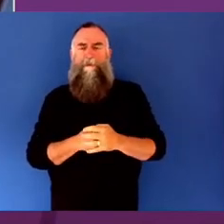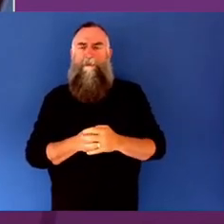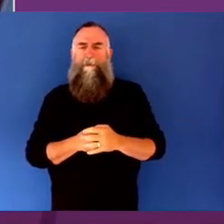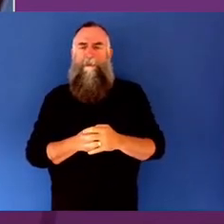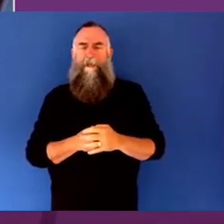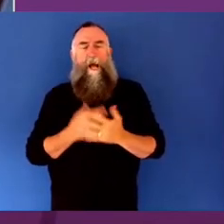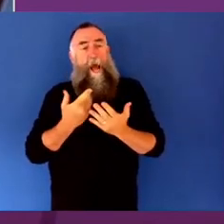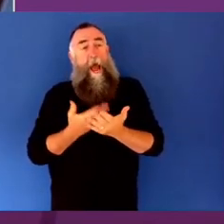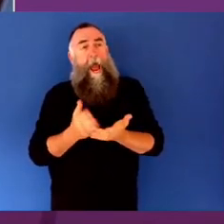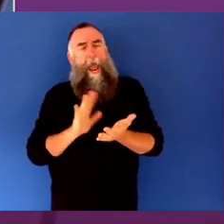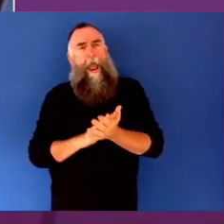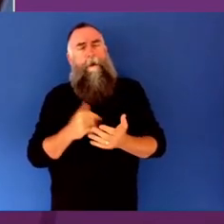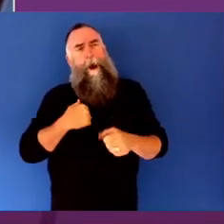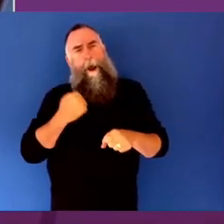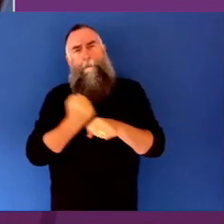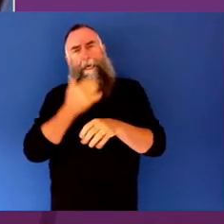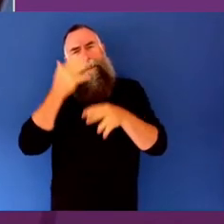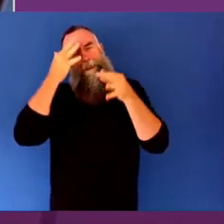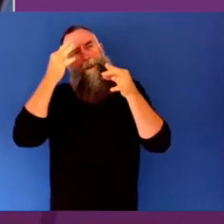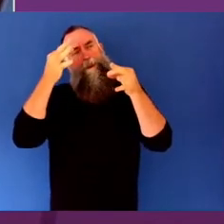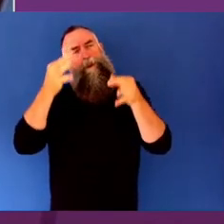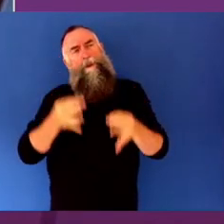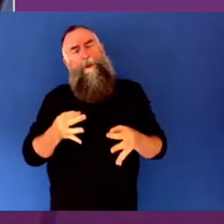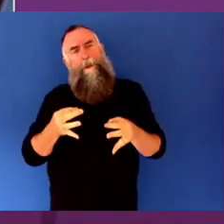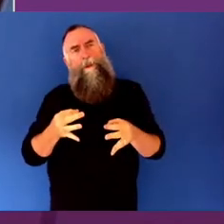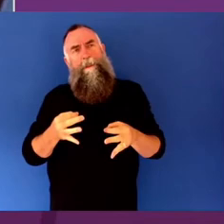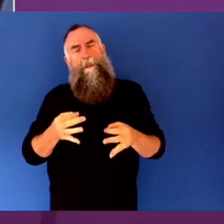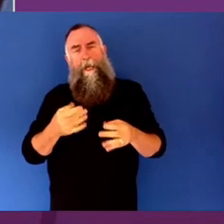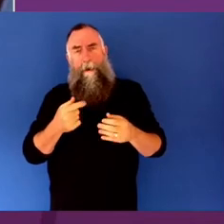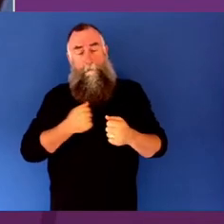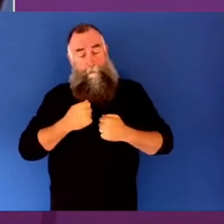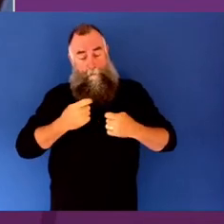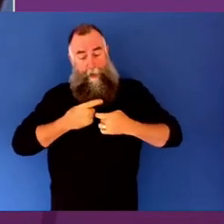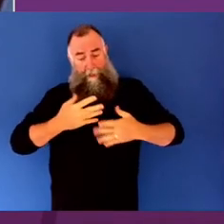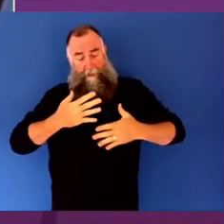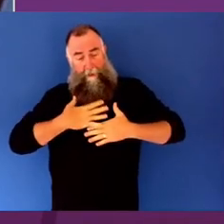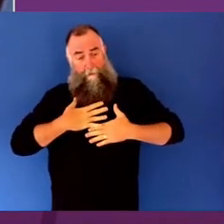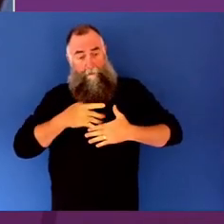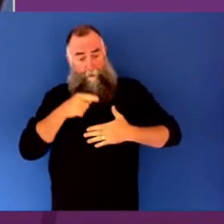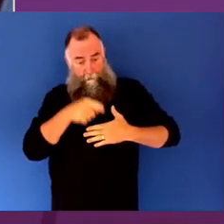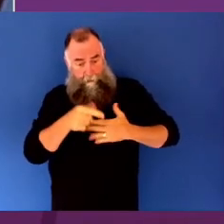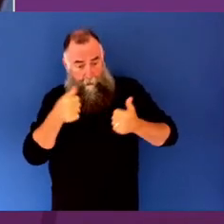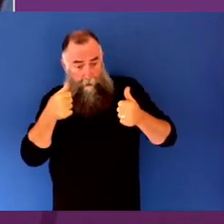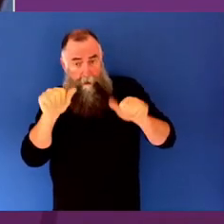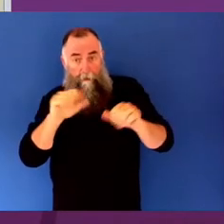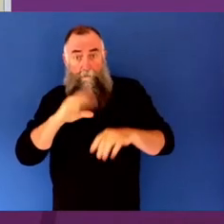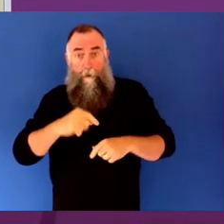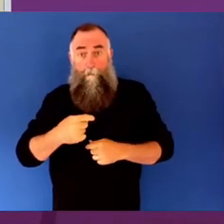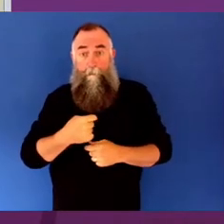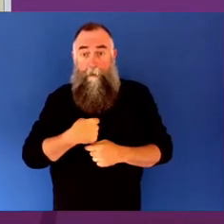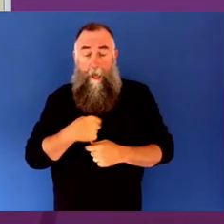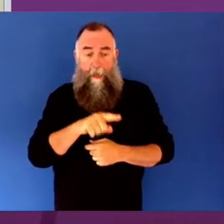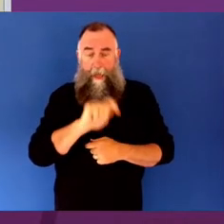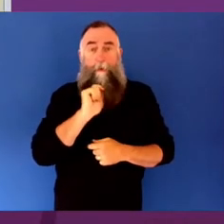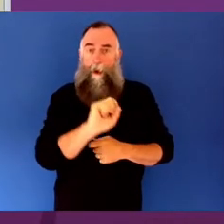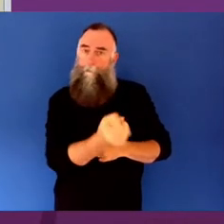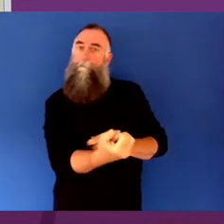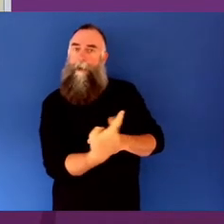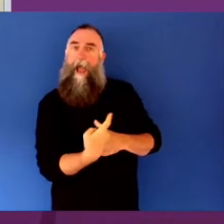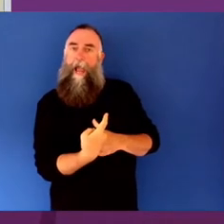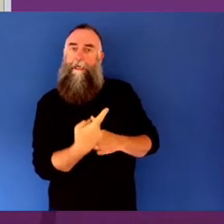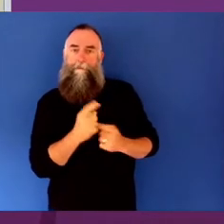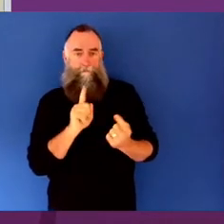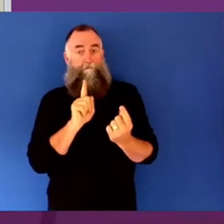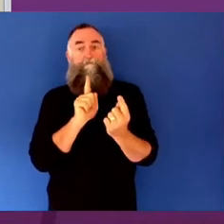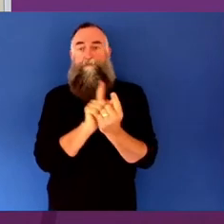what I'm doing is effective with my client is they'll turn up again. And I think that's